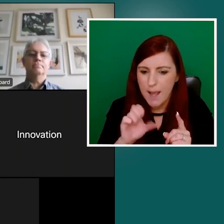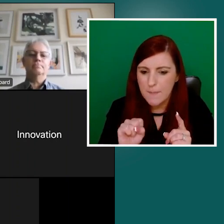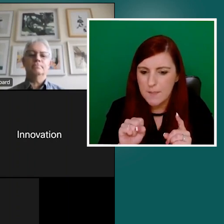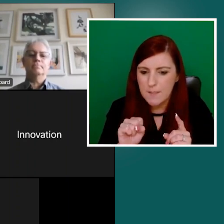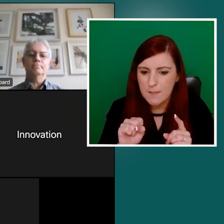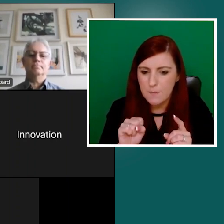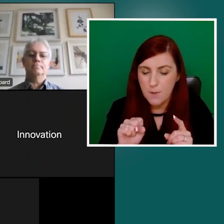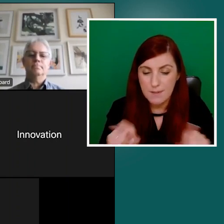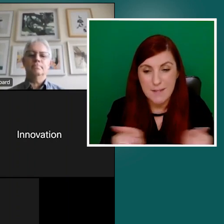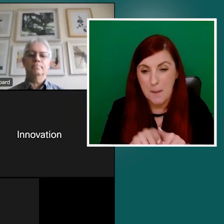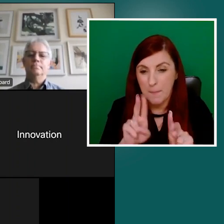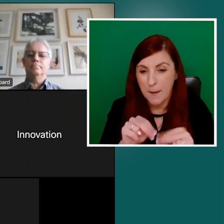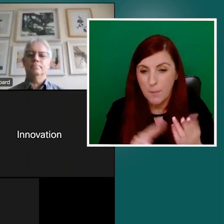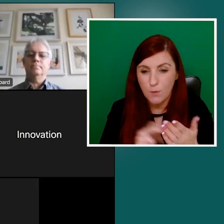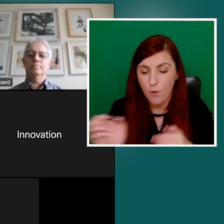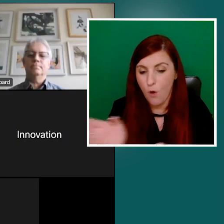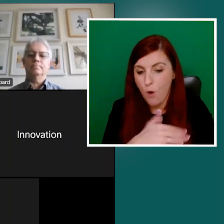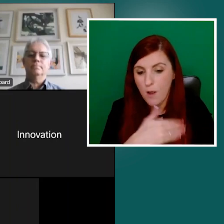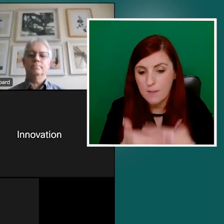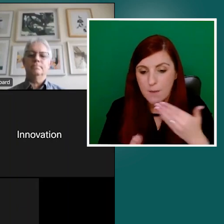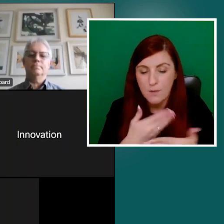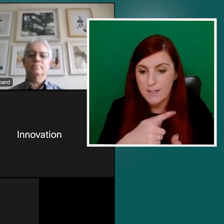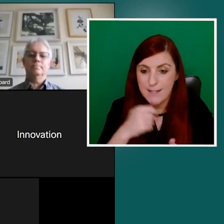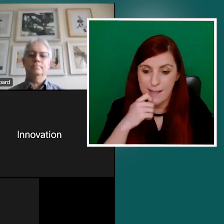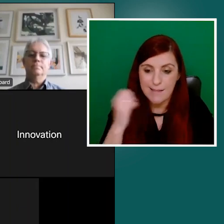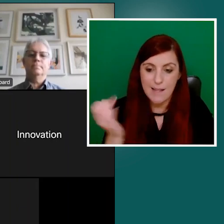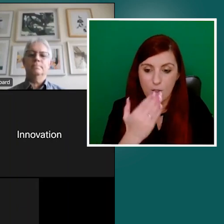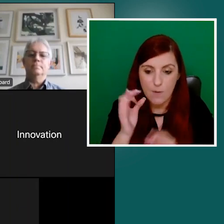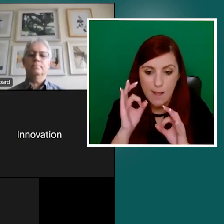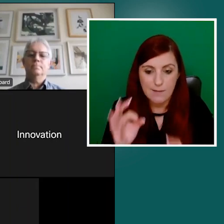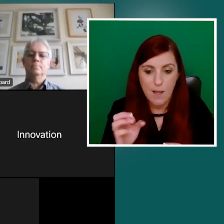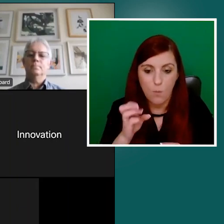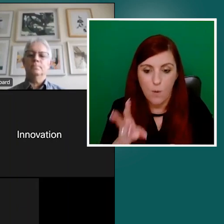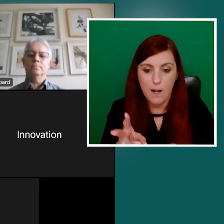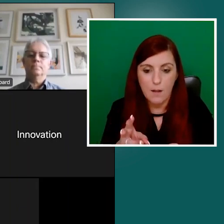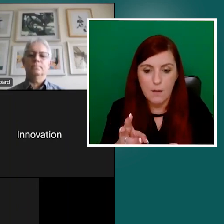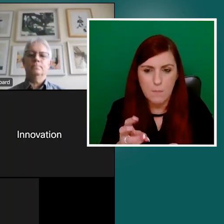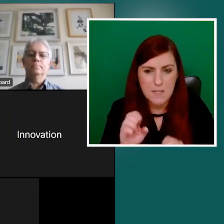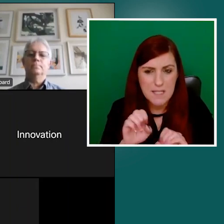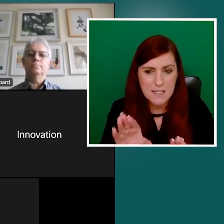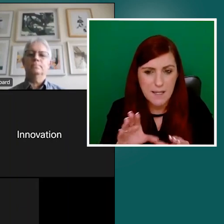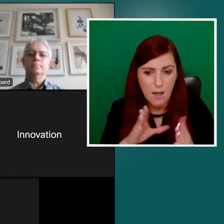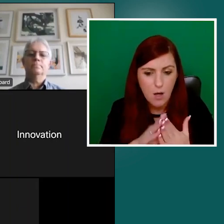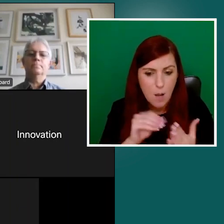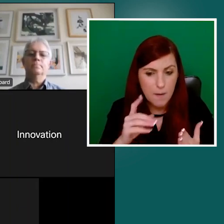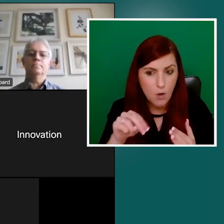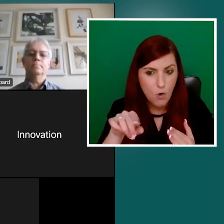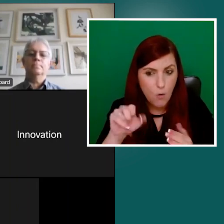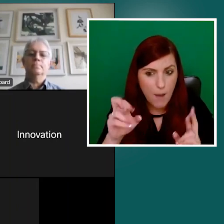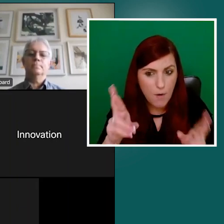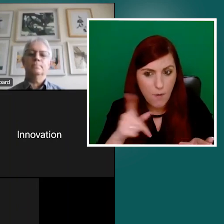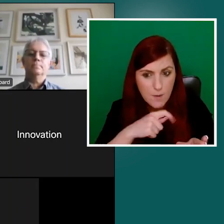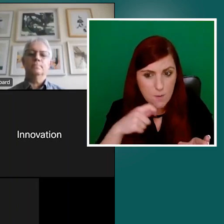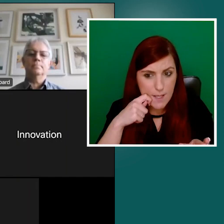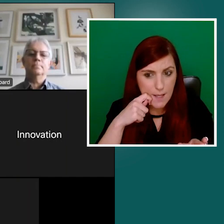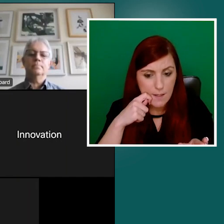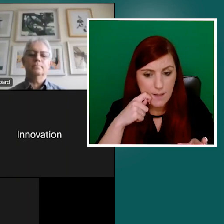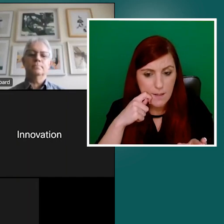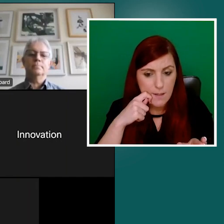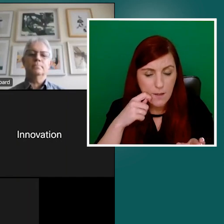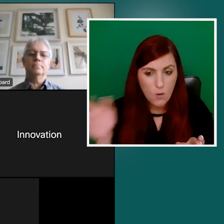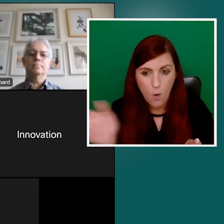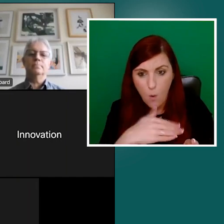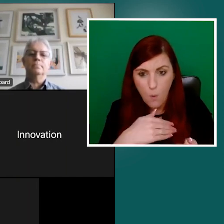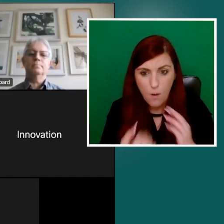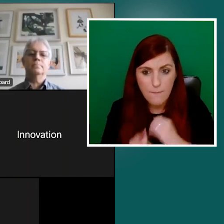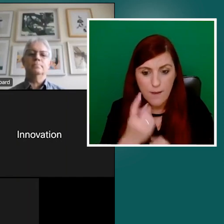provided with a copy. I think Nora, am I correct in saying that the entire event will be available to view? Yep. Yep. So just